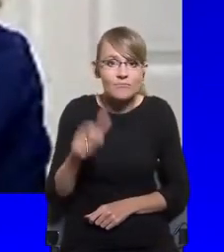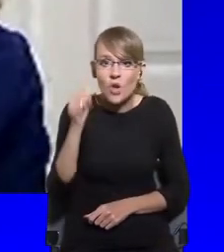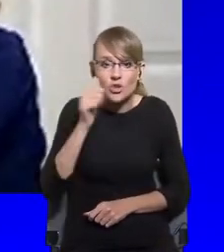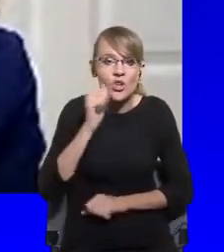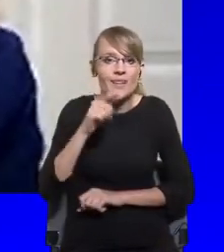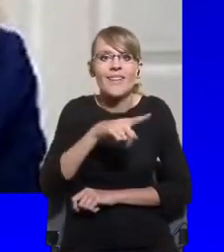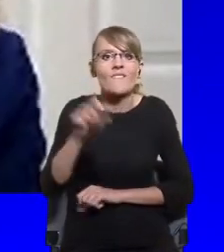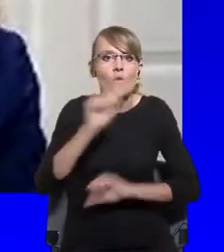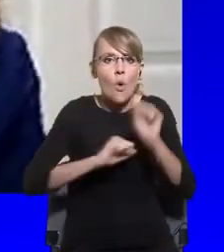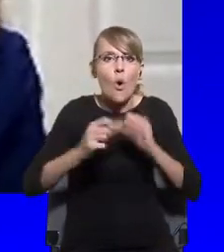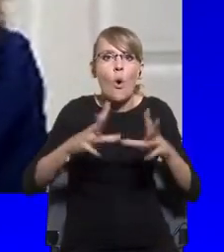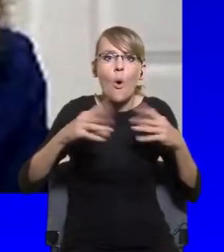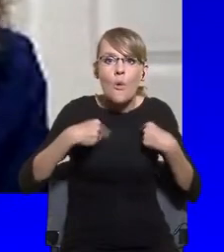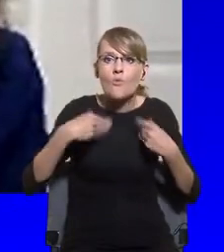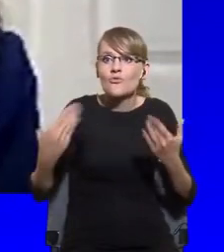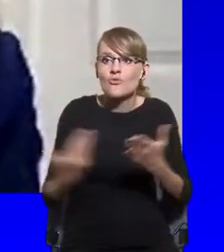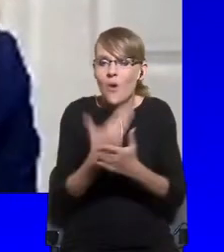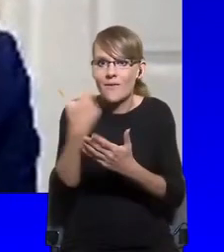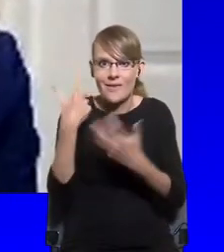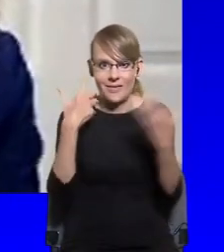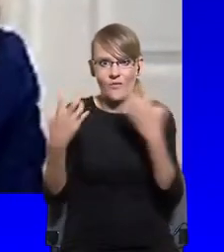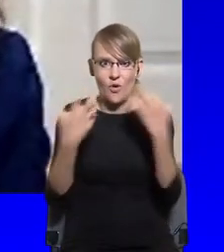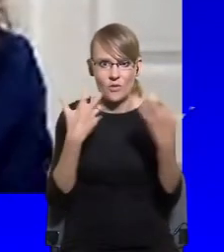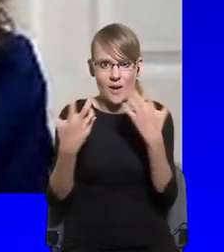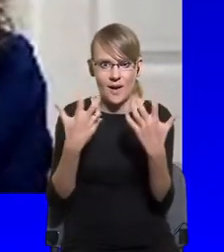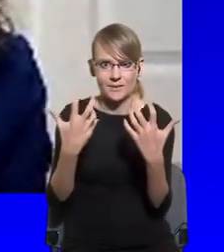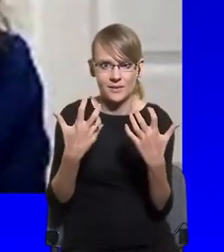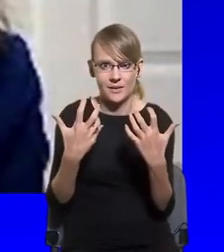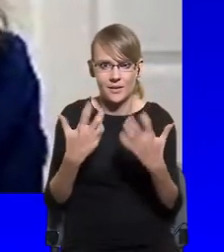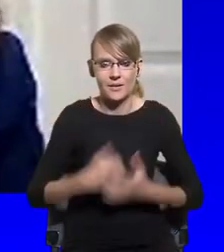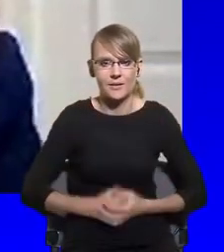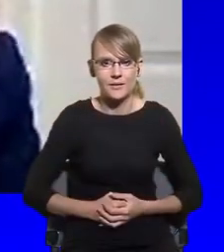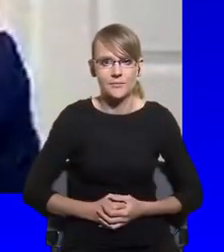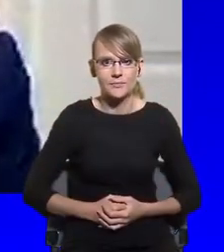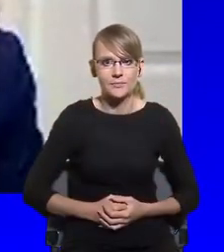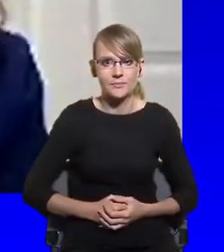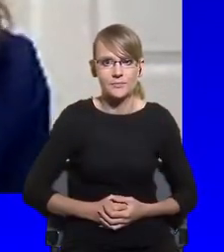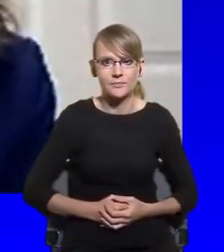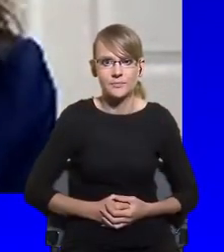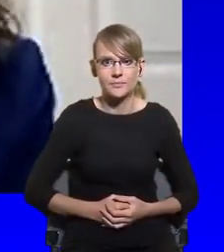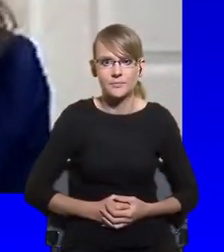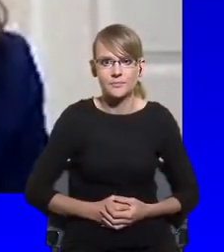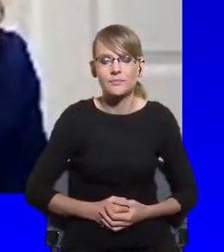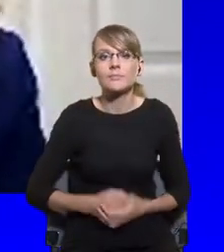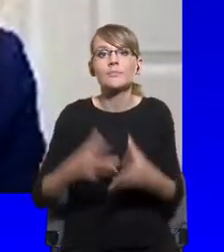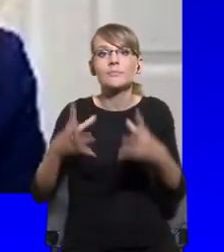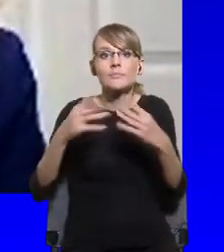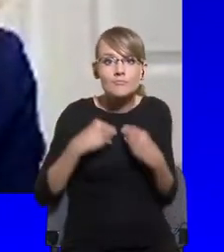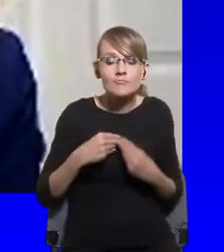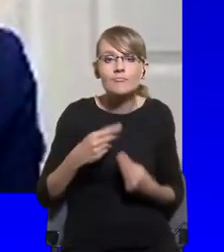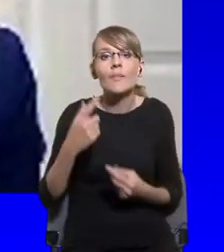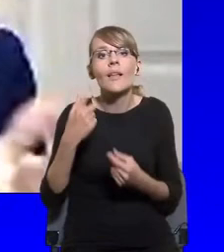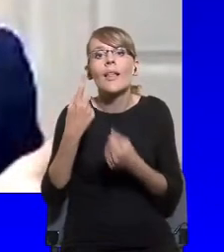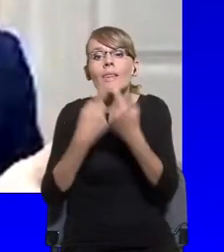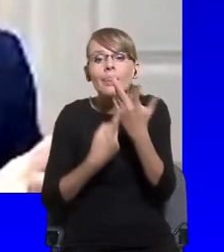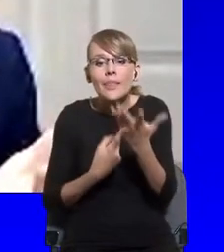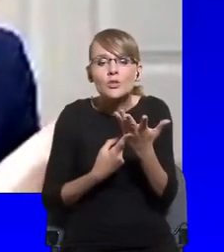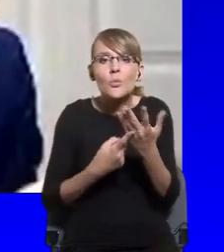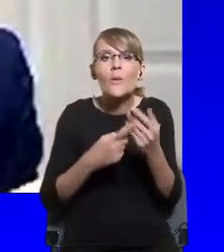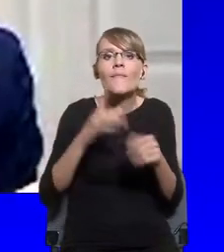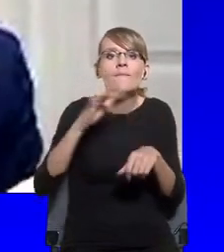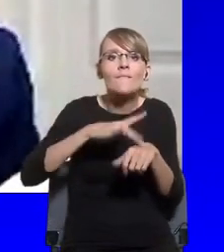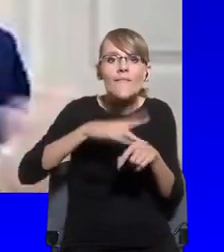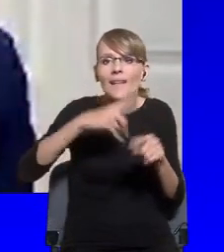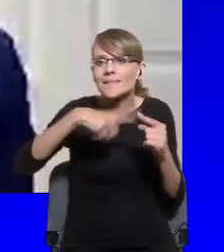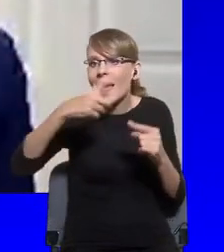data, statistical modelling, algorithms that are all